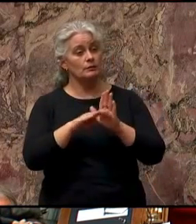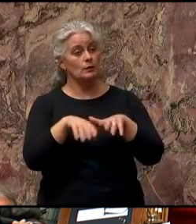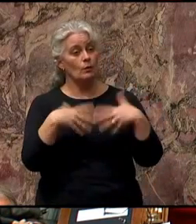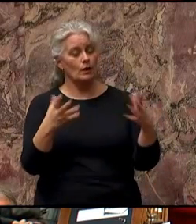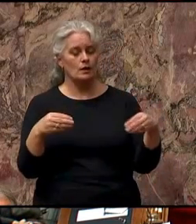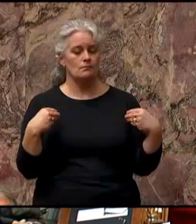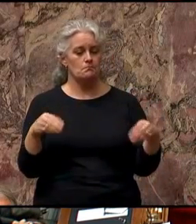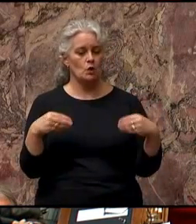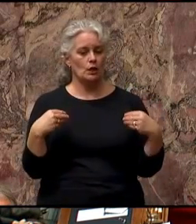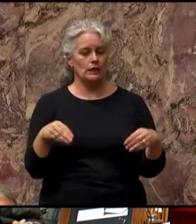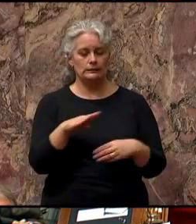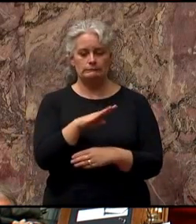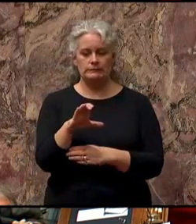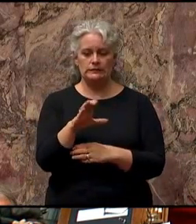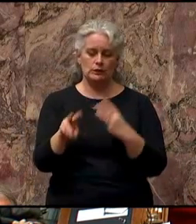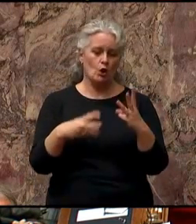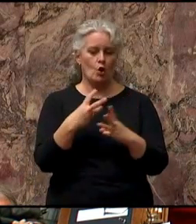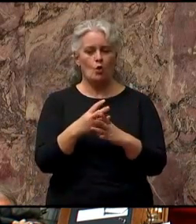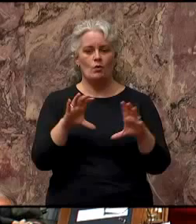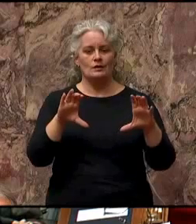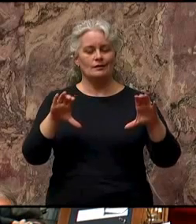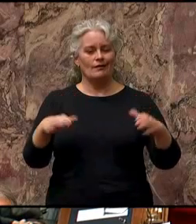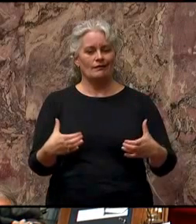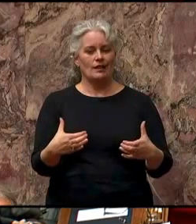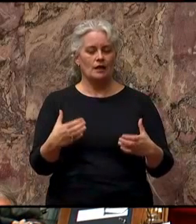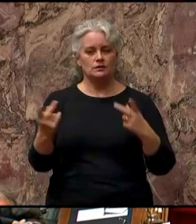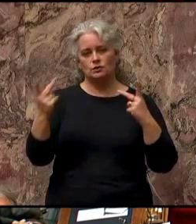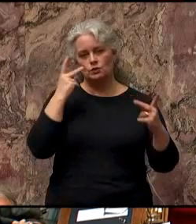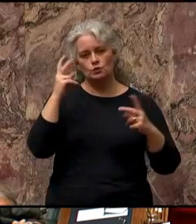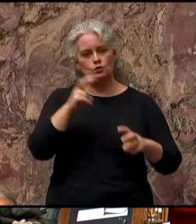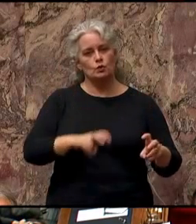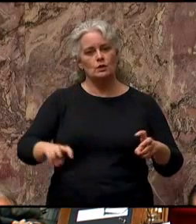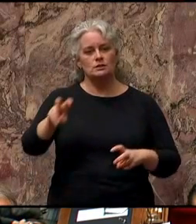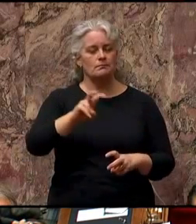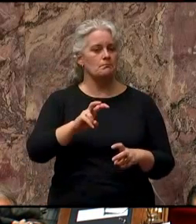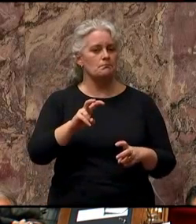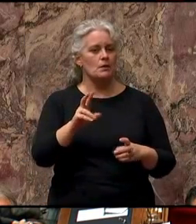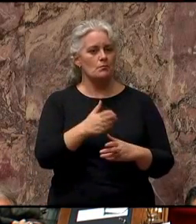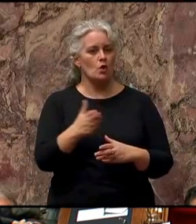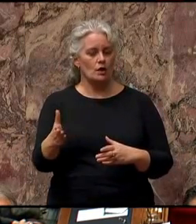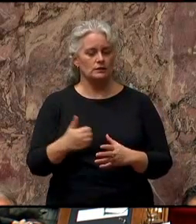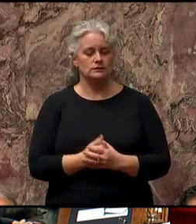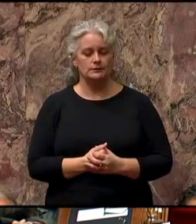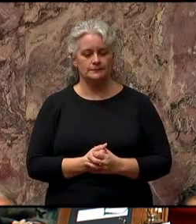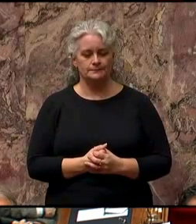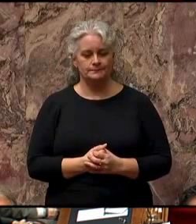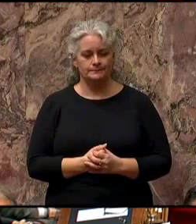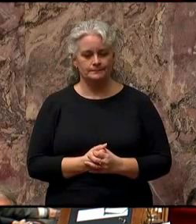marketing BC's world-class tourism products through Destination BC.